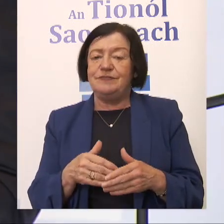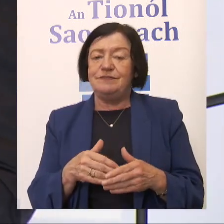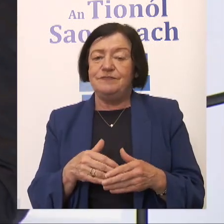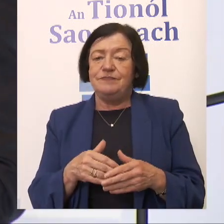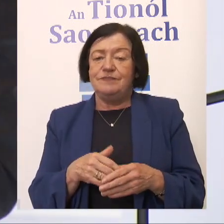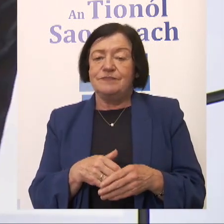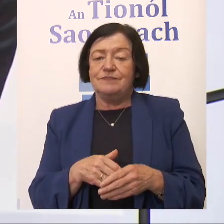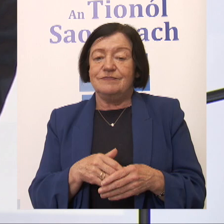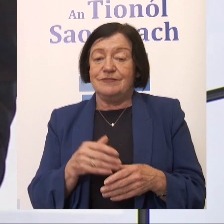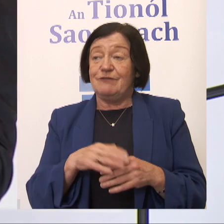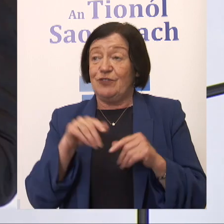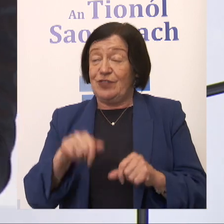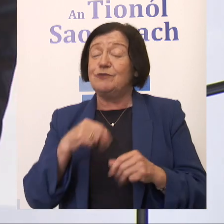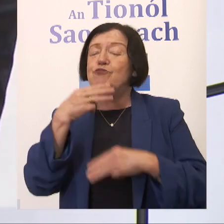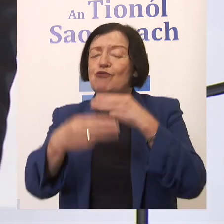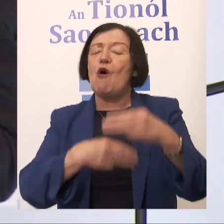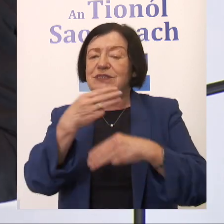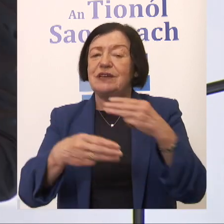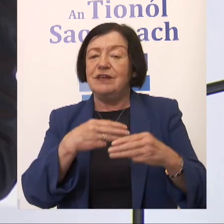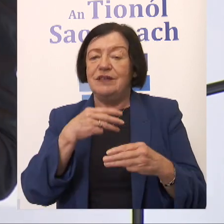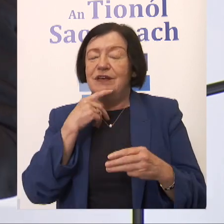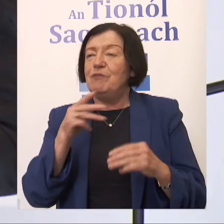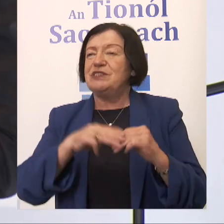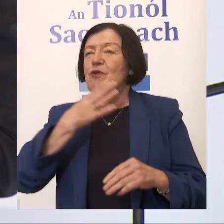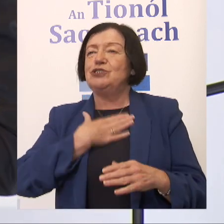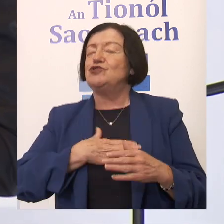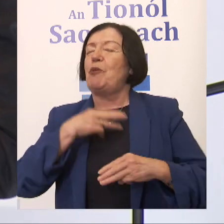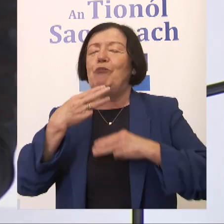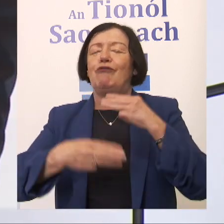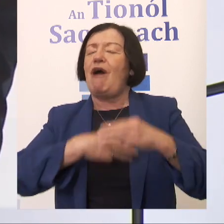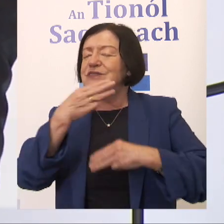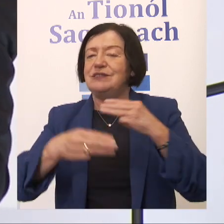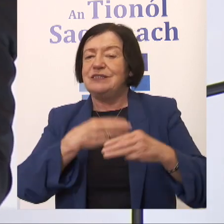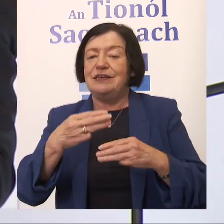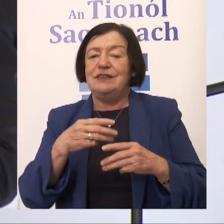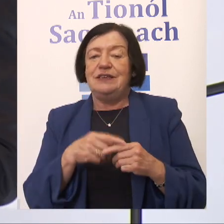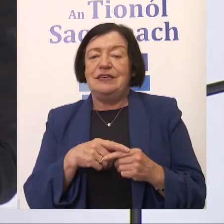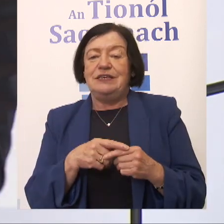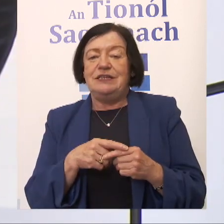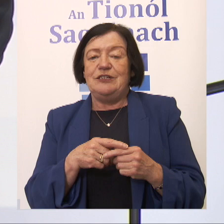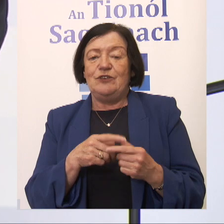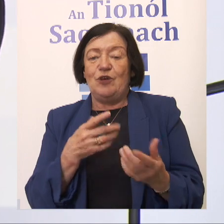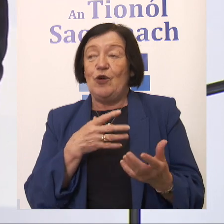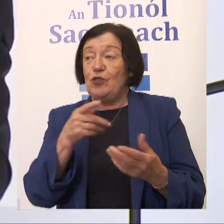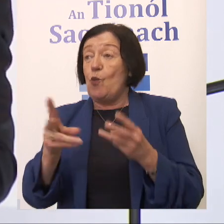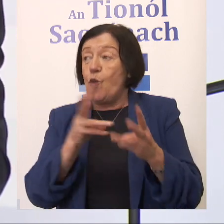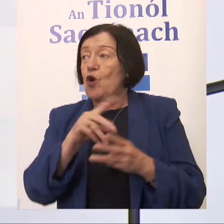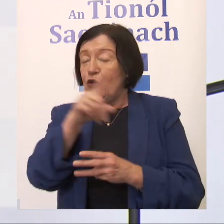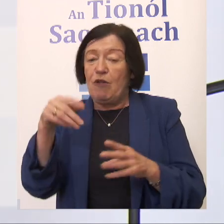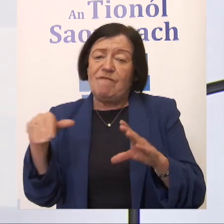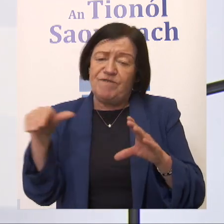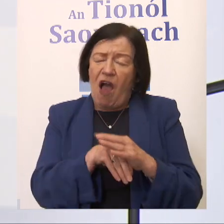this process. But it's more than just a process, it's something tangible. The work you do